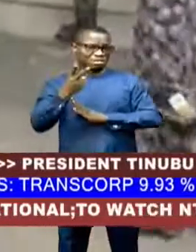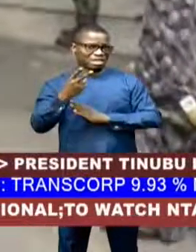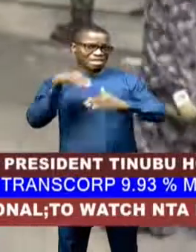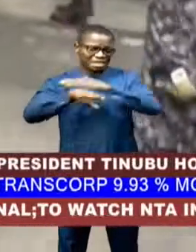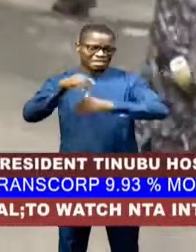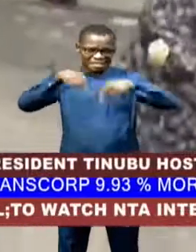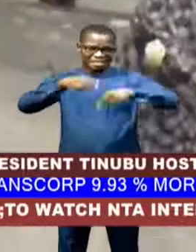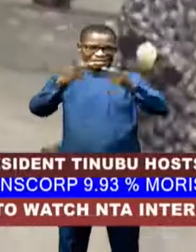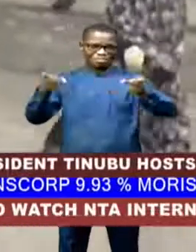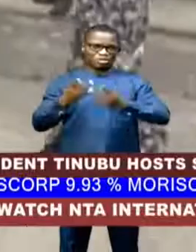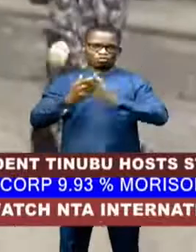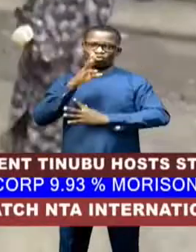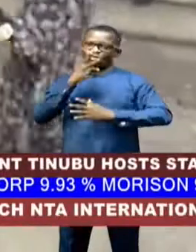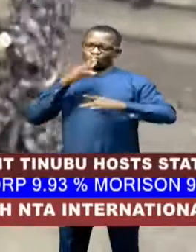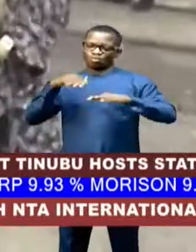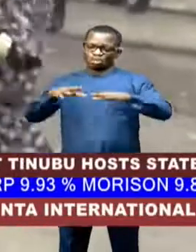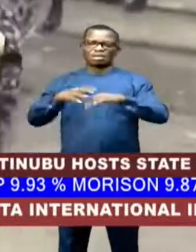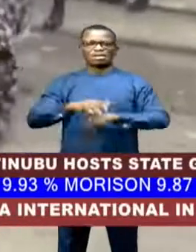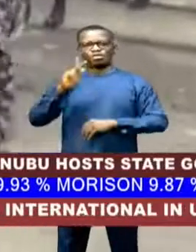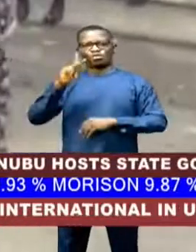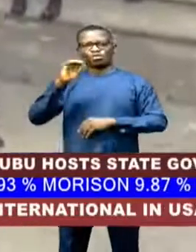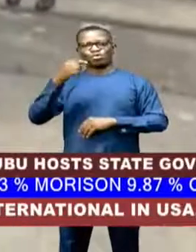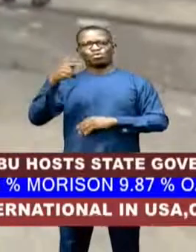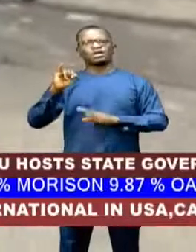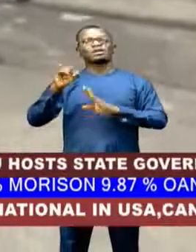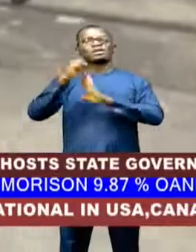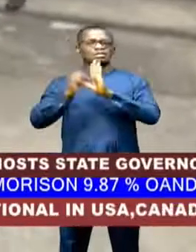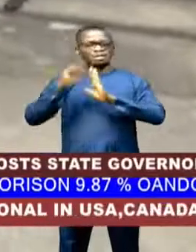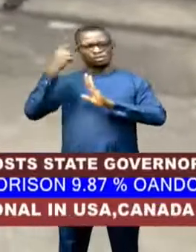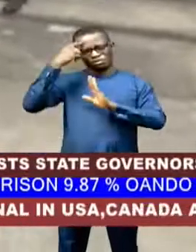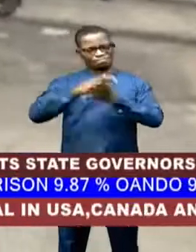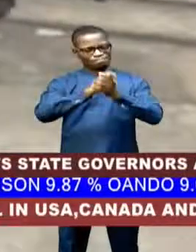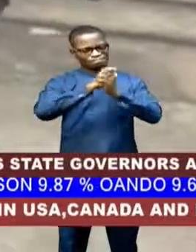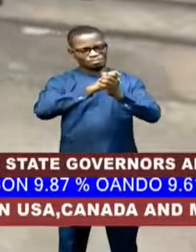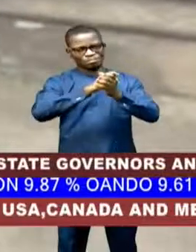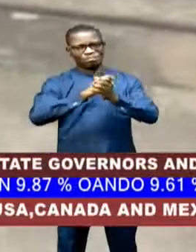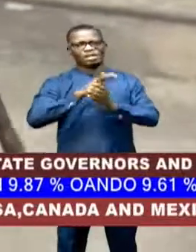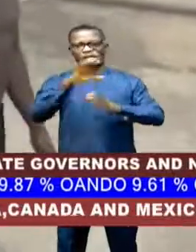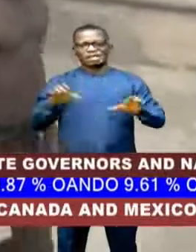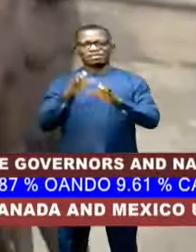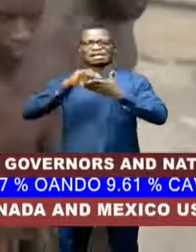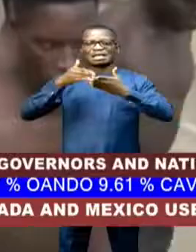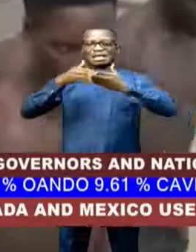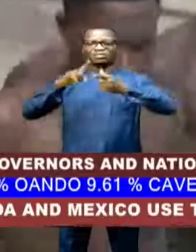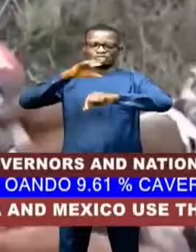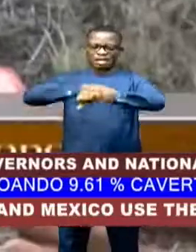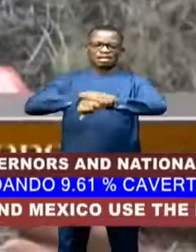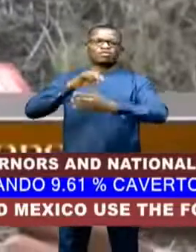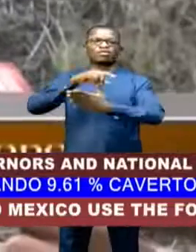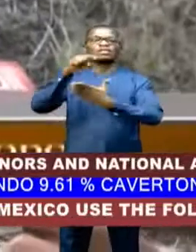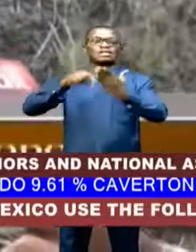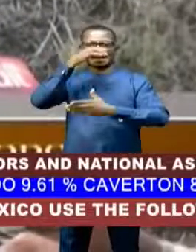Kogi State government lauded the collaborative efforts of joint security agents which led to the apprehension of these criminals.